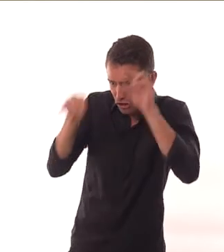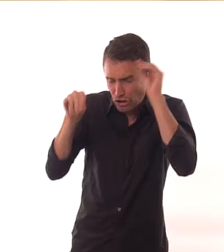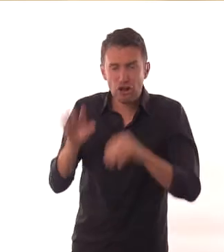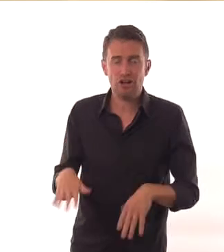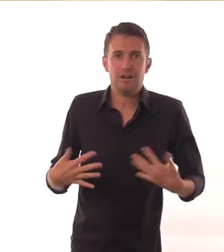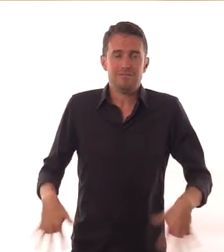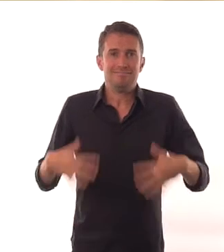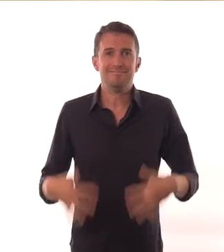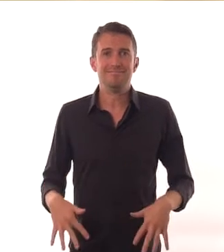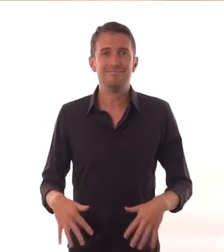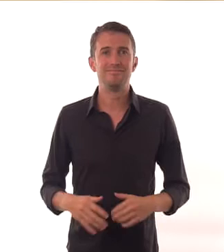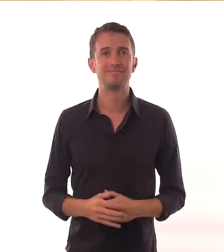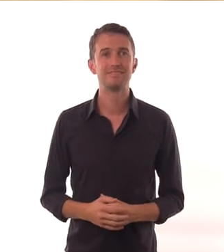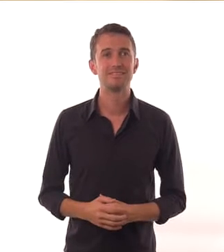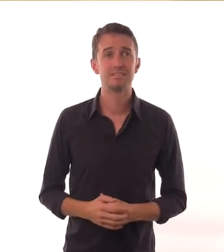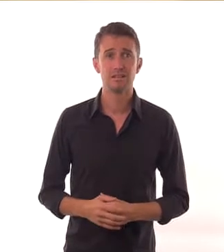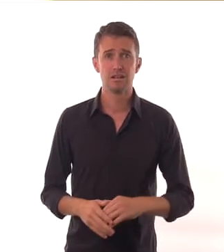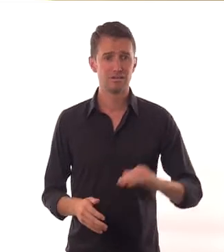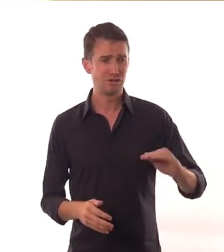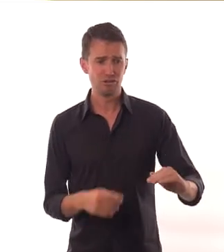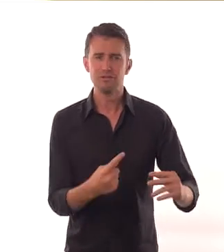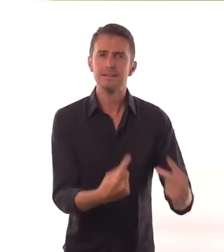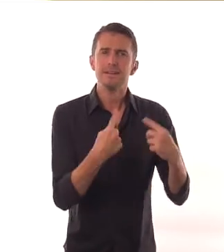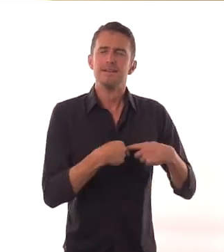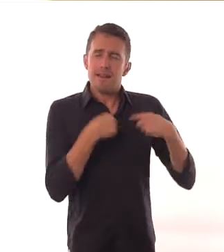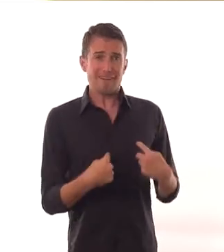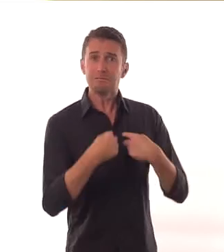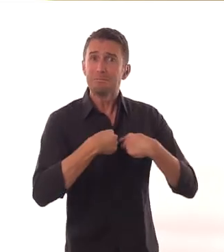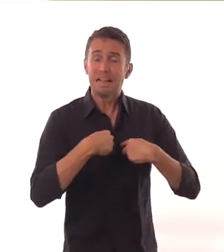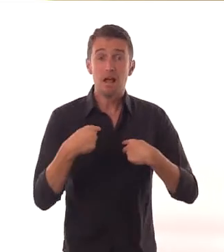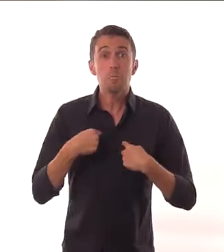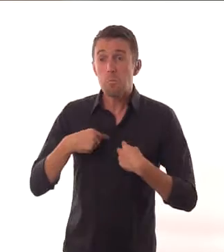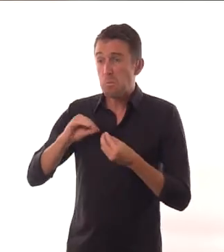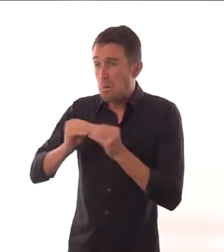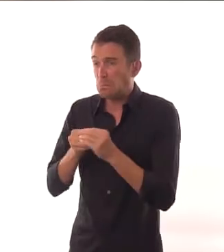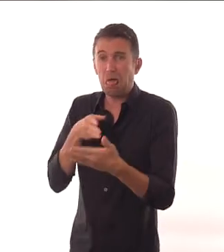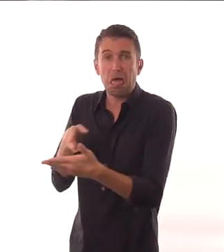They are so blinded by love for me, they almost can't see my flowers.